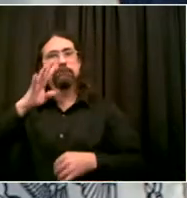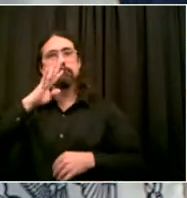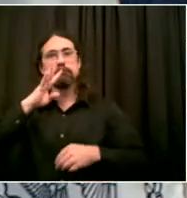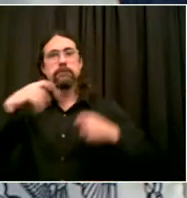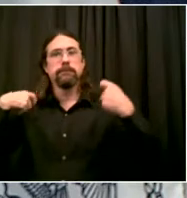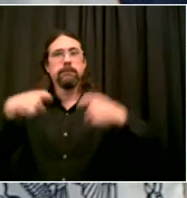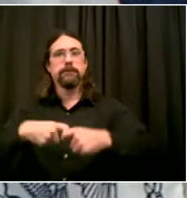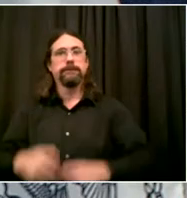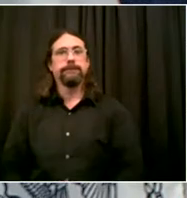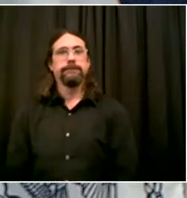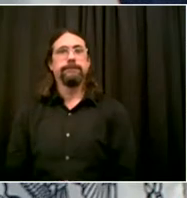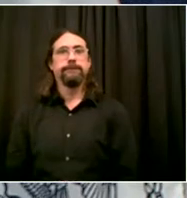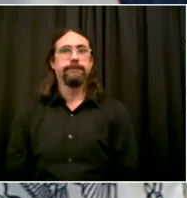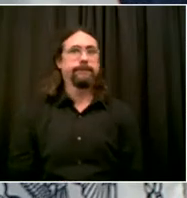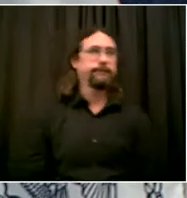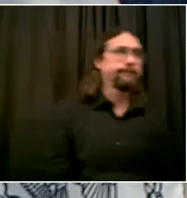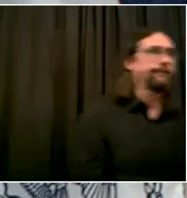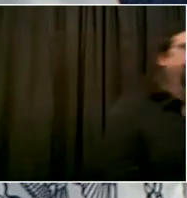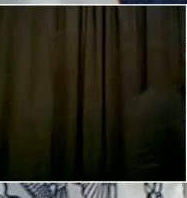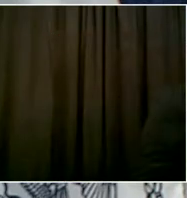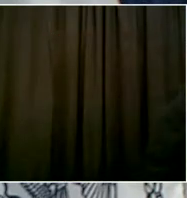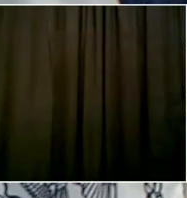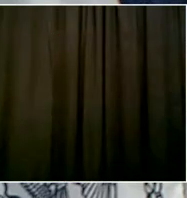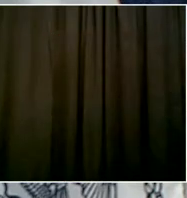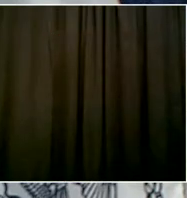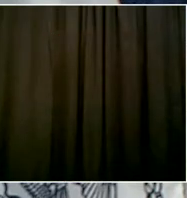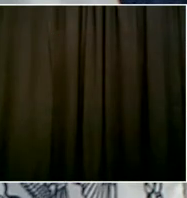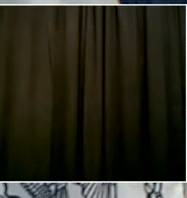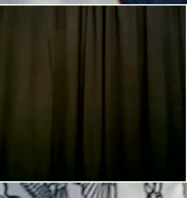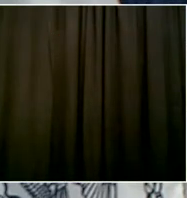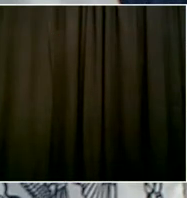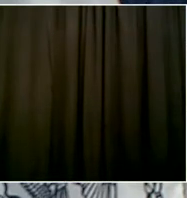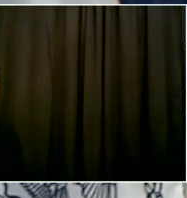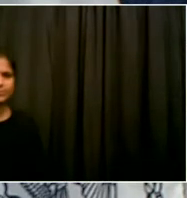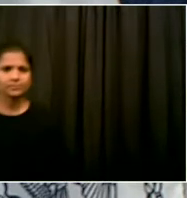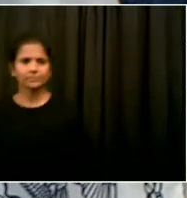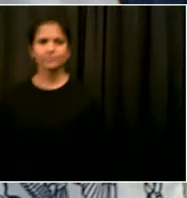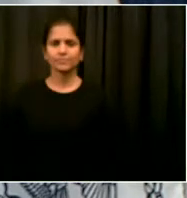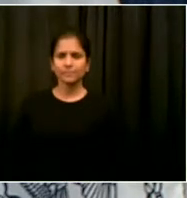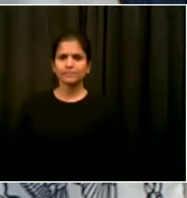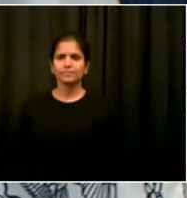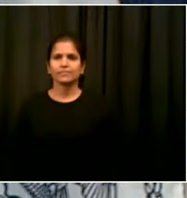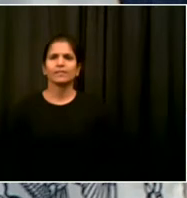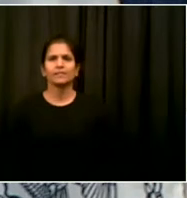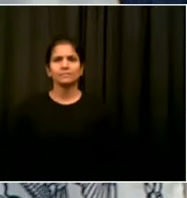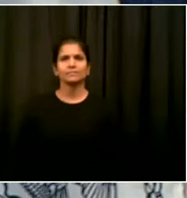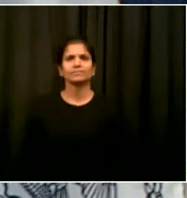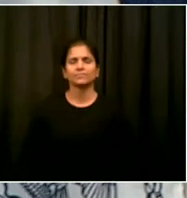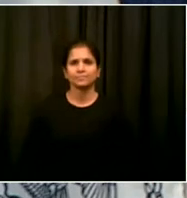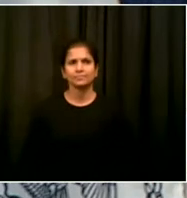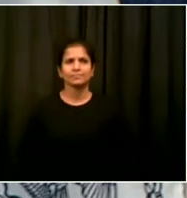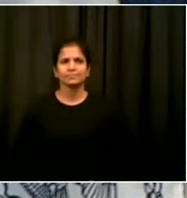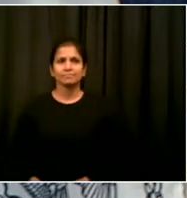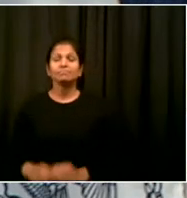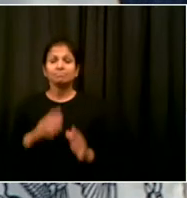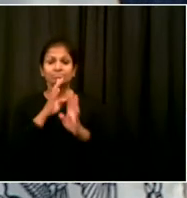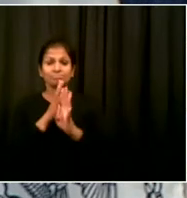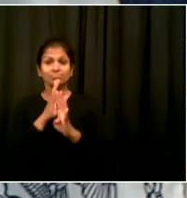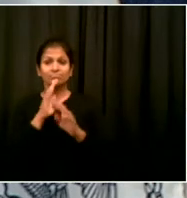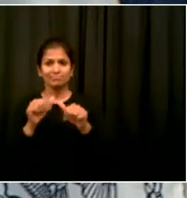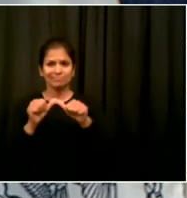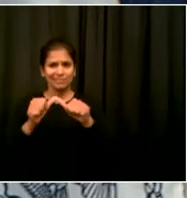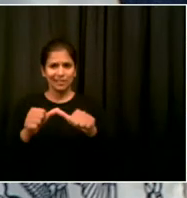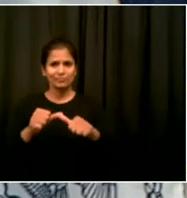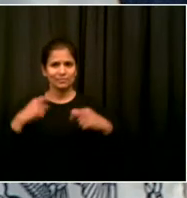Los pequeños negocios son el alma de nuestra ciudad. Y sin